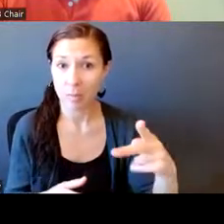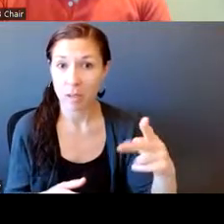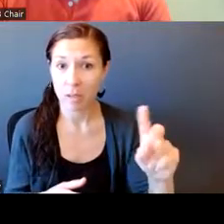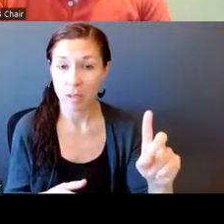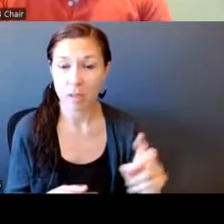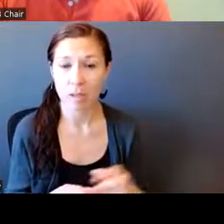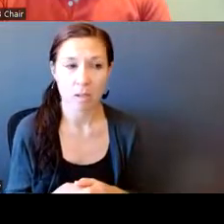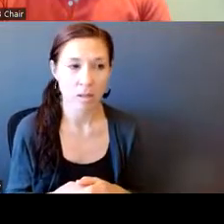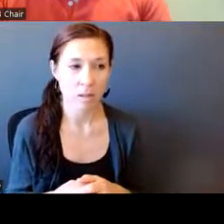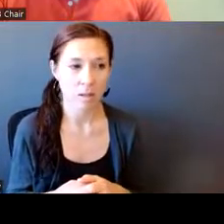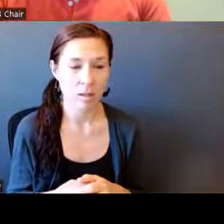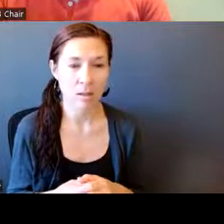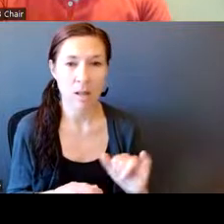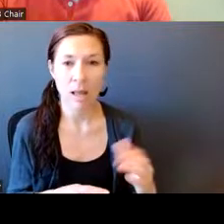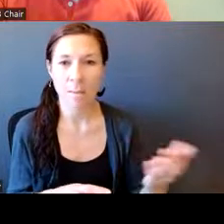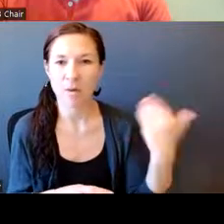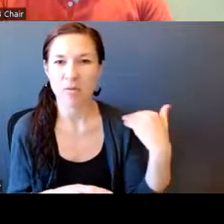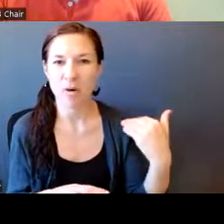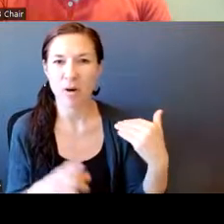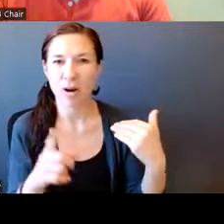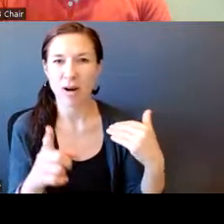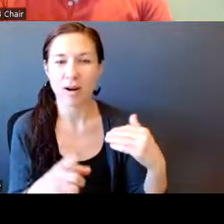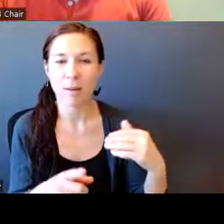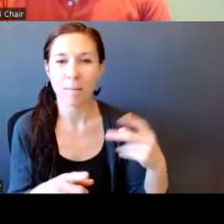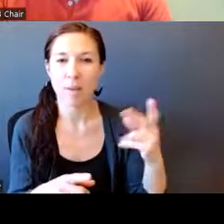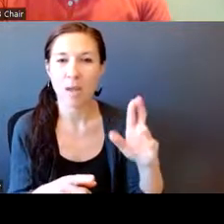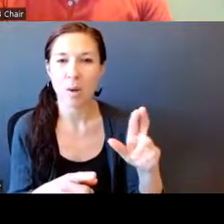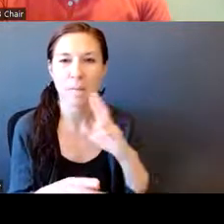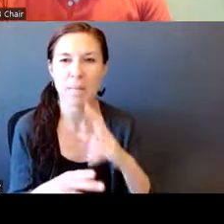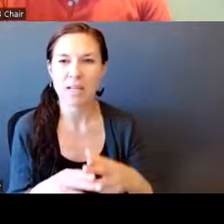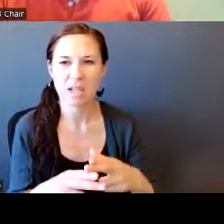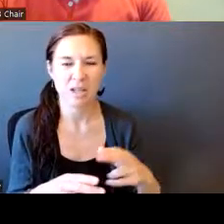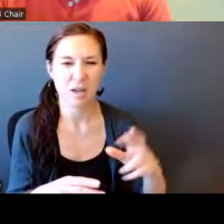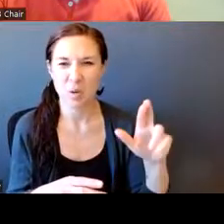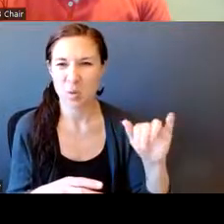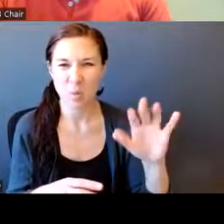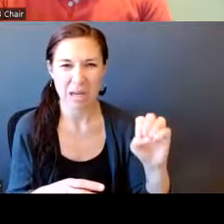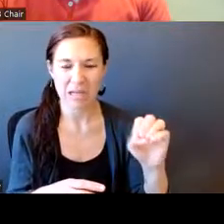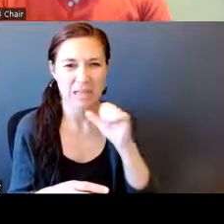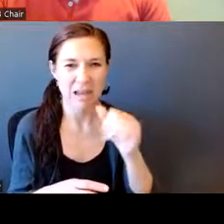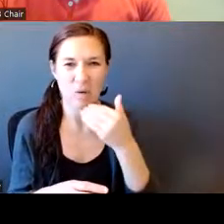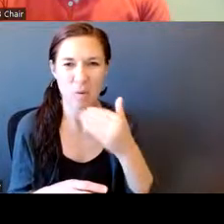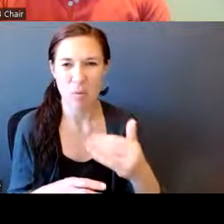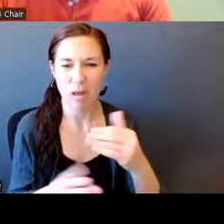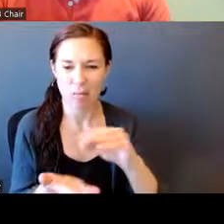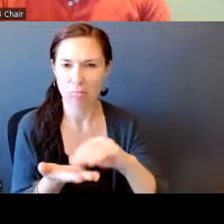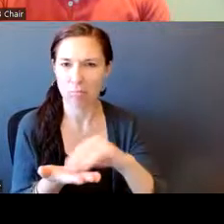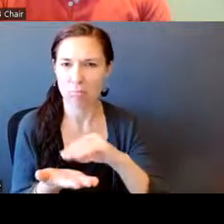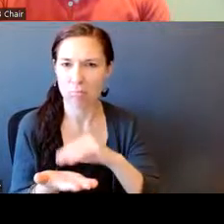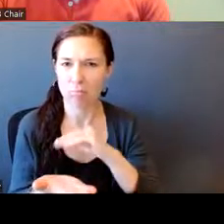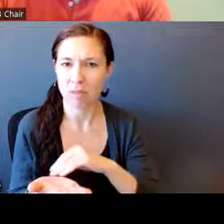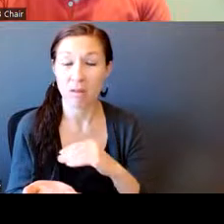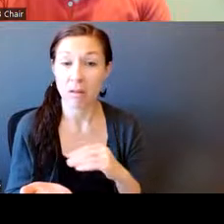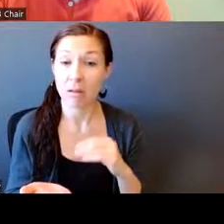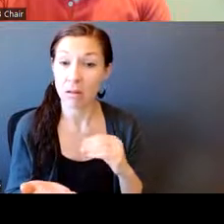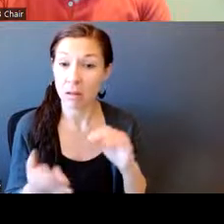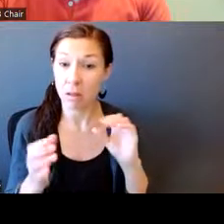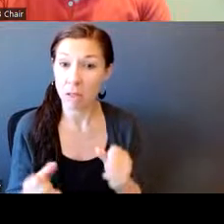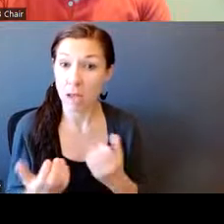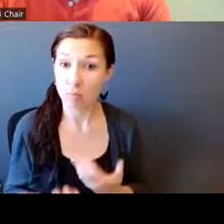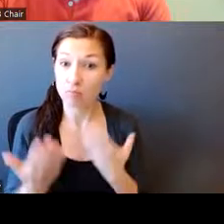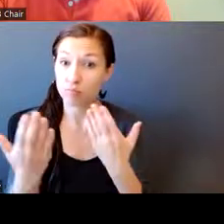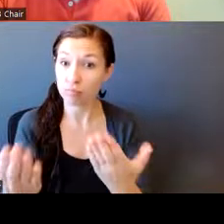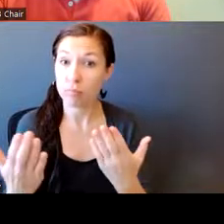race is horribly tracked across the board, but if you all could make that recommendation, is there room to do so?